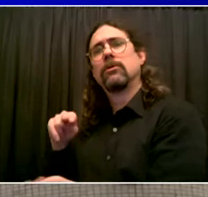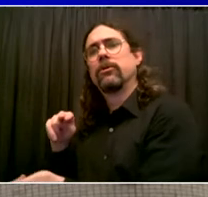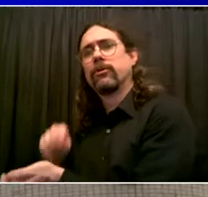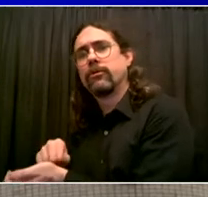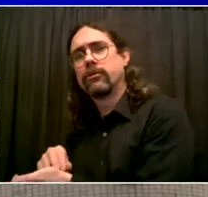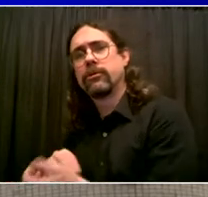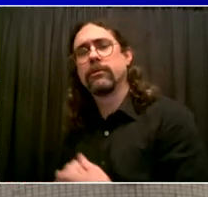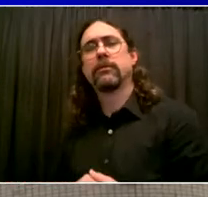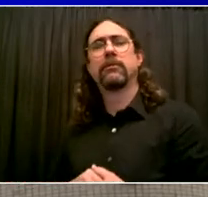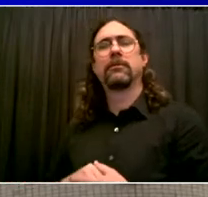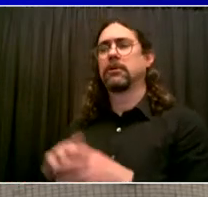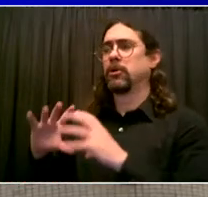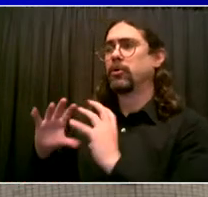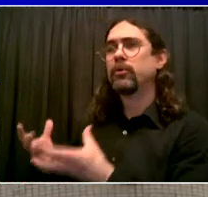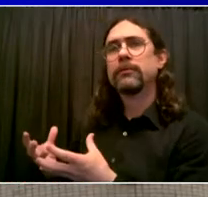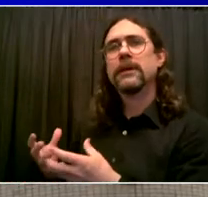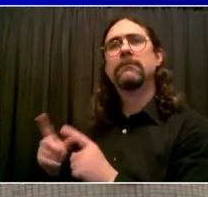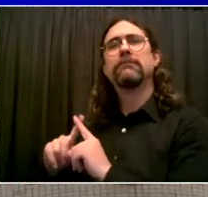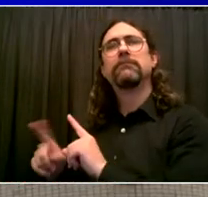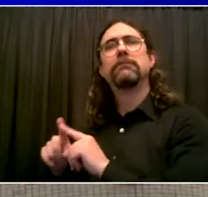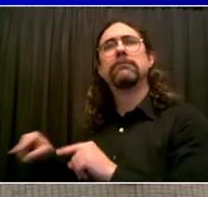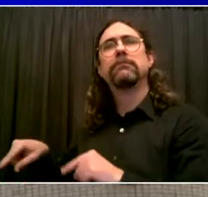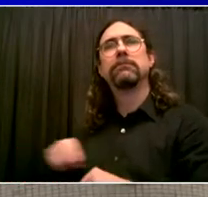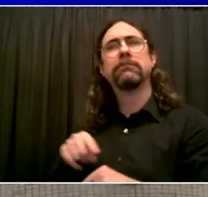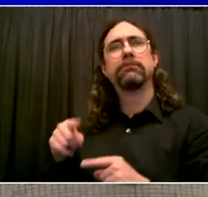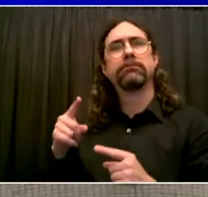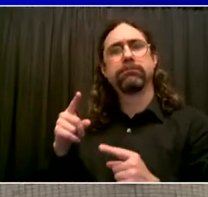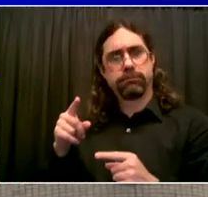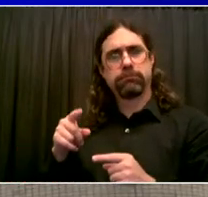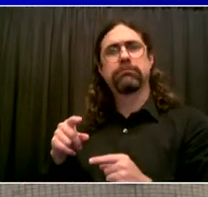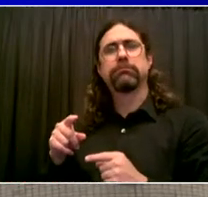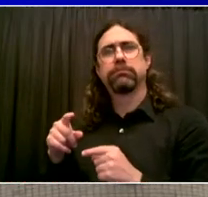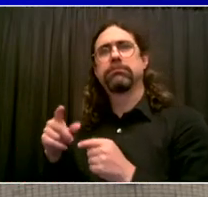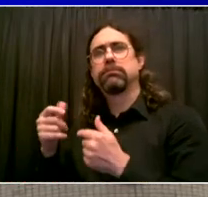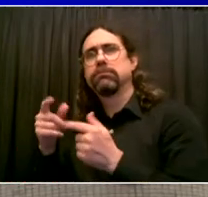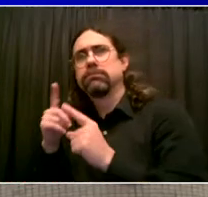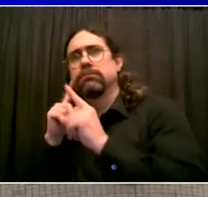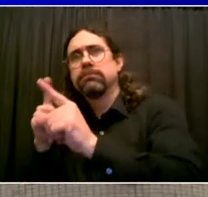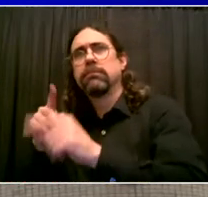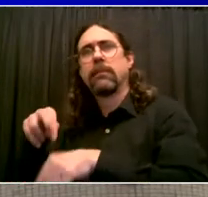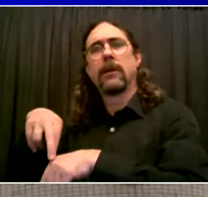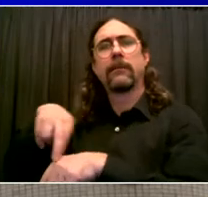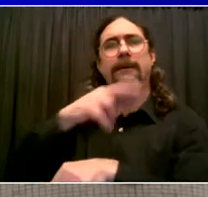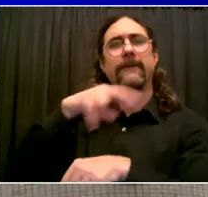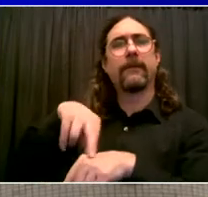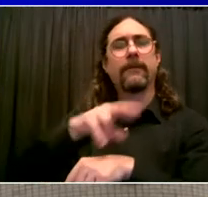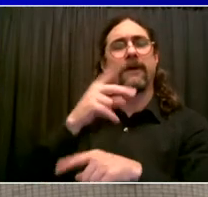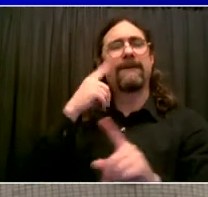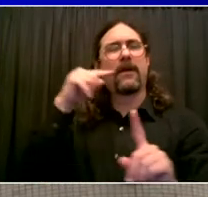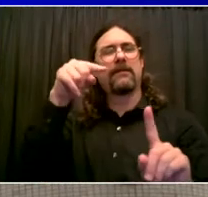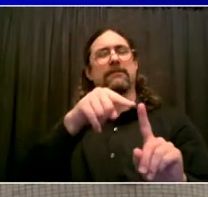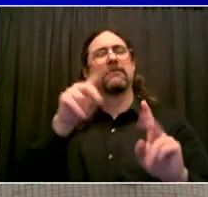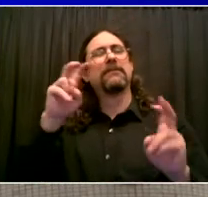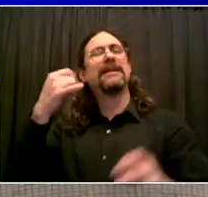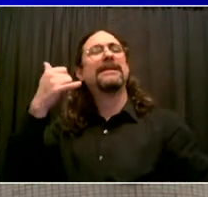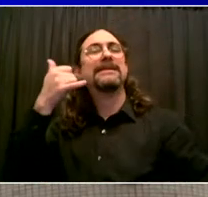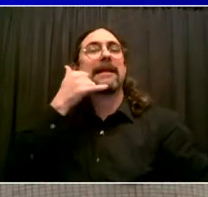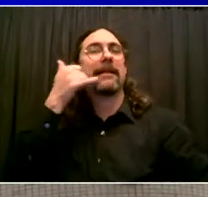they are fully understanding of the communities they serve and providing culturally responsive care.